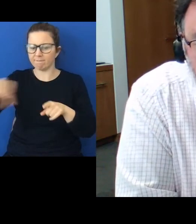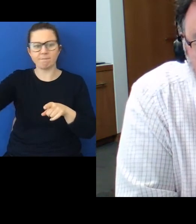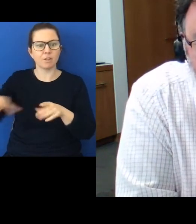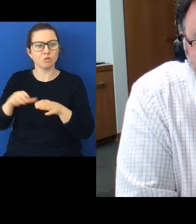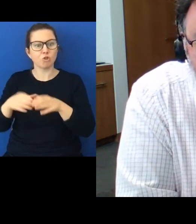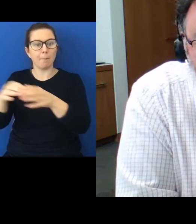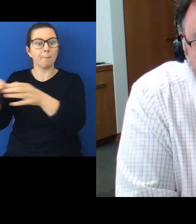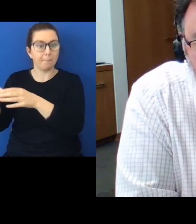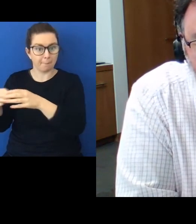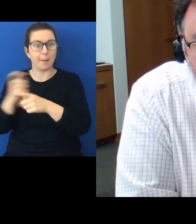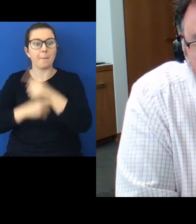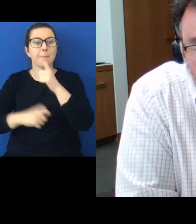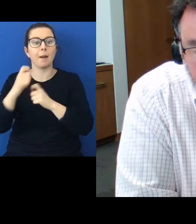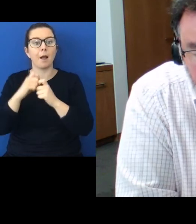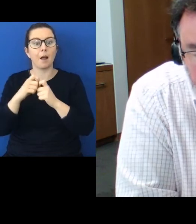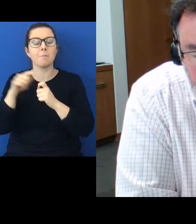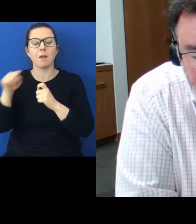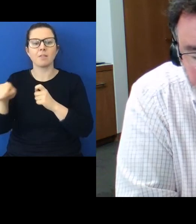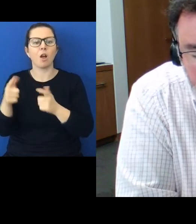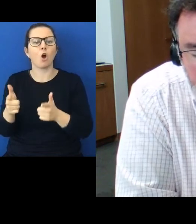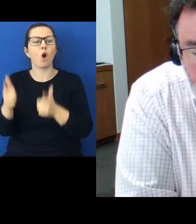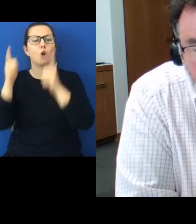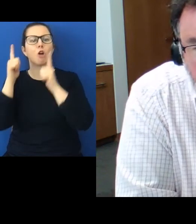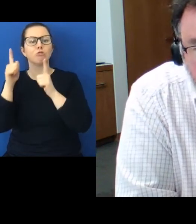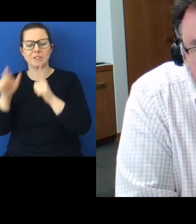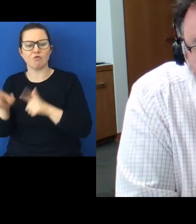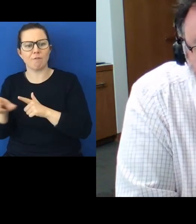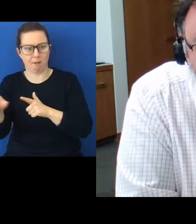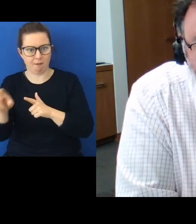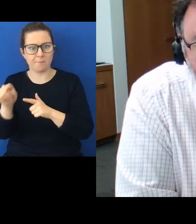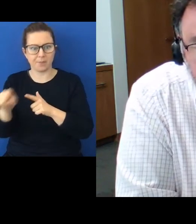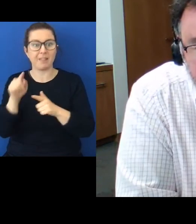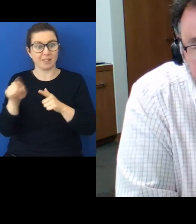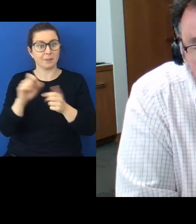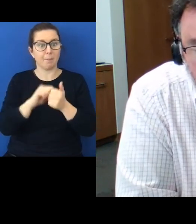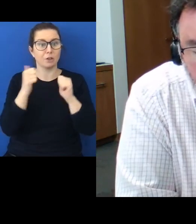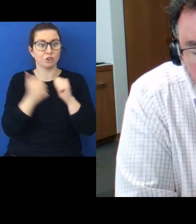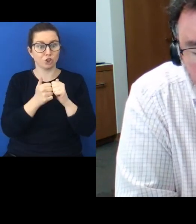led to the creation of the Waikato River Authority is a partnership model.